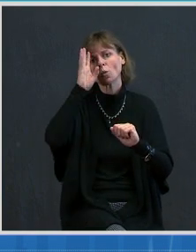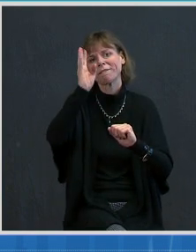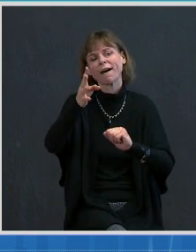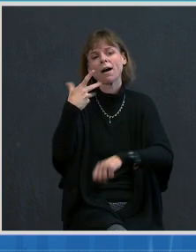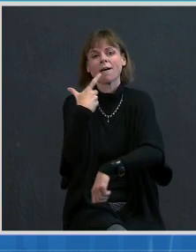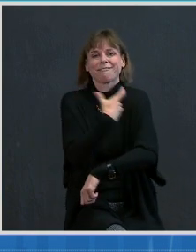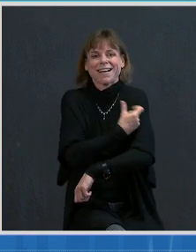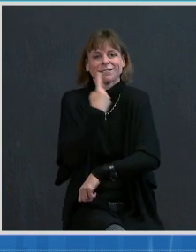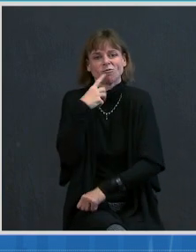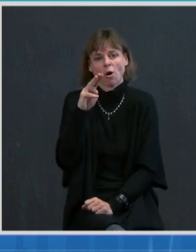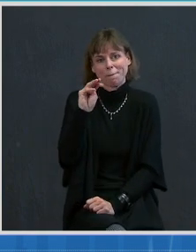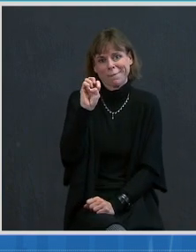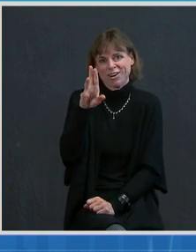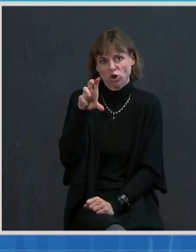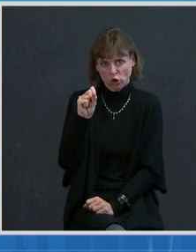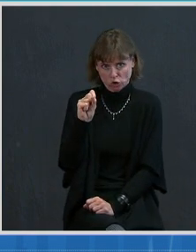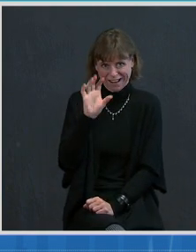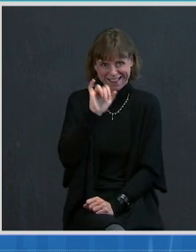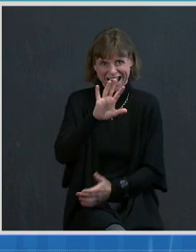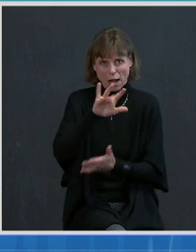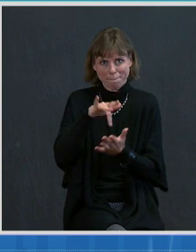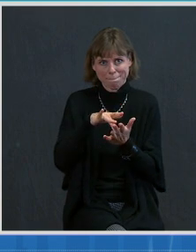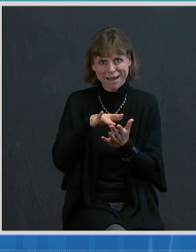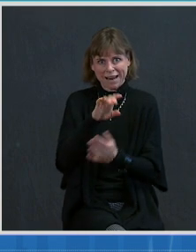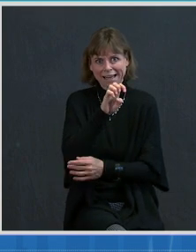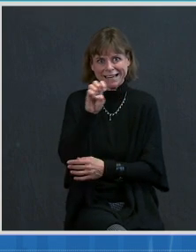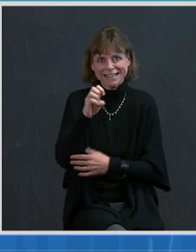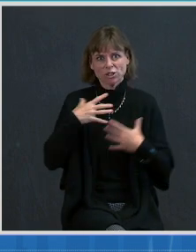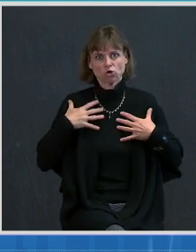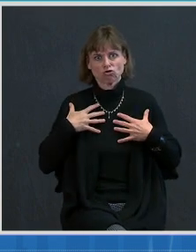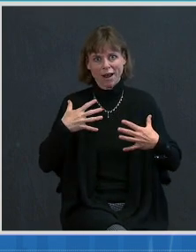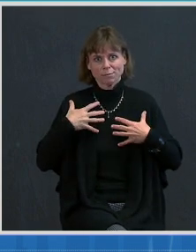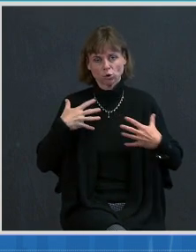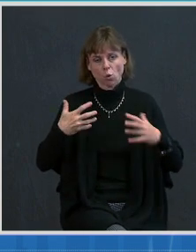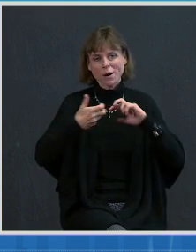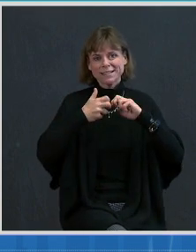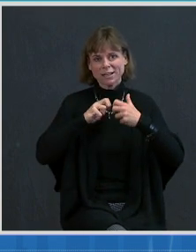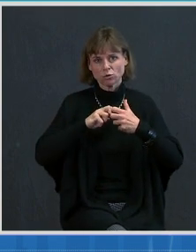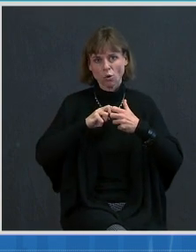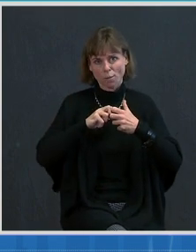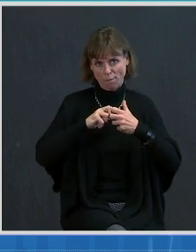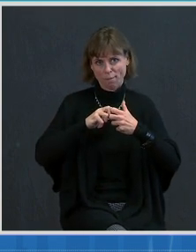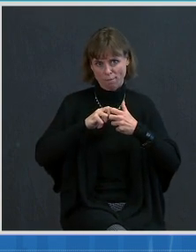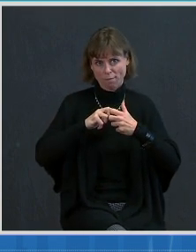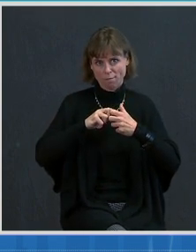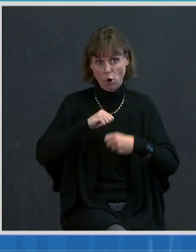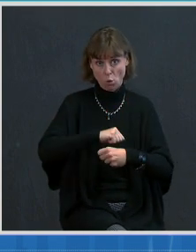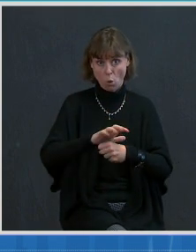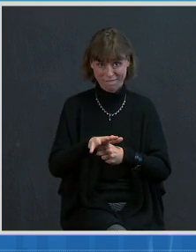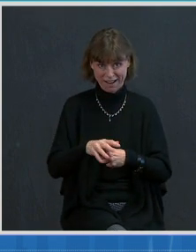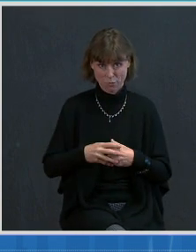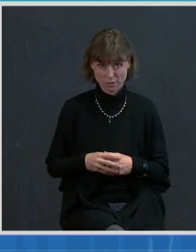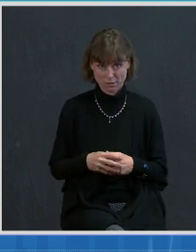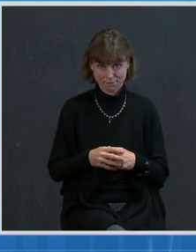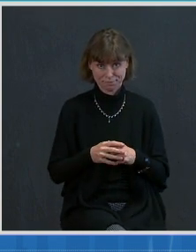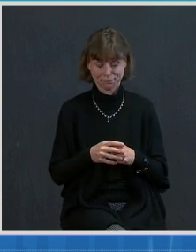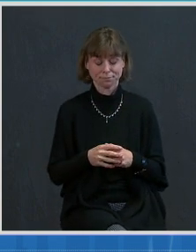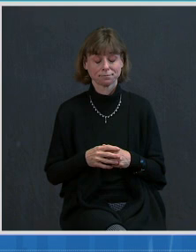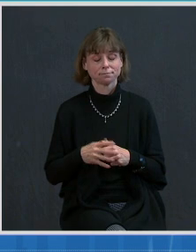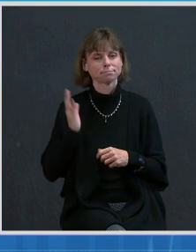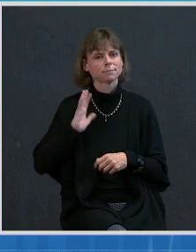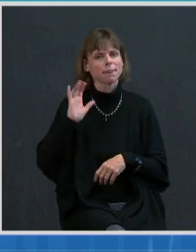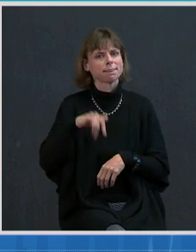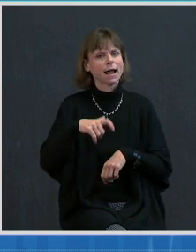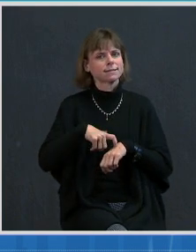the Middle East Respiratory Syndrome coronavirus. We had found, interestingly, that that